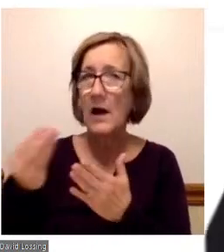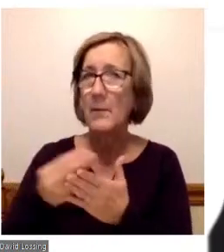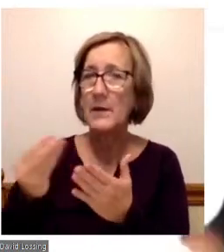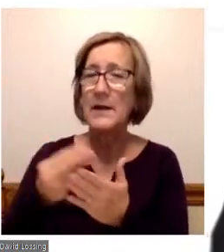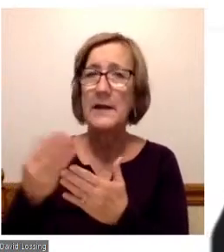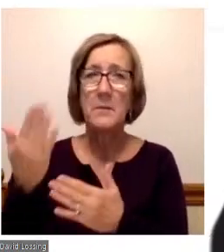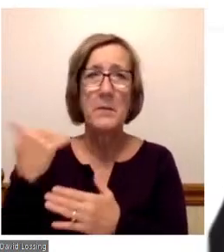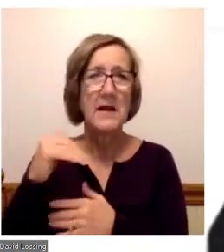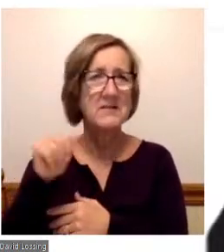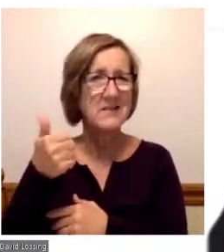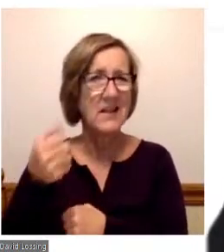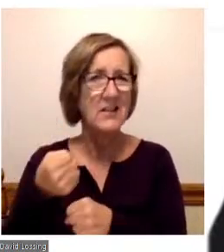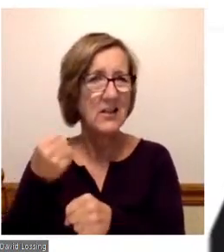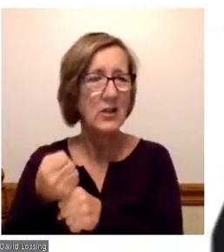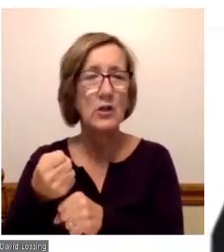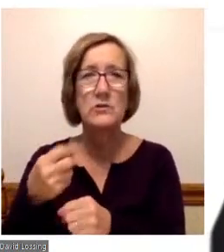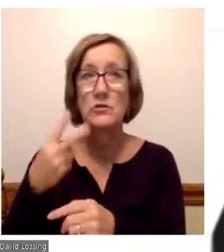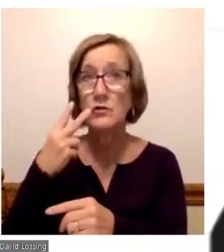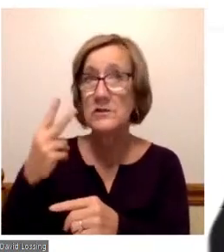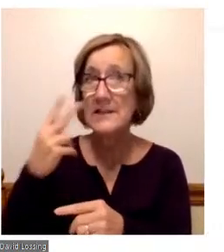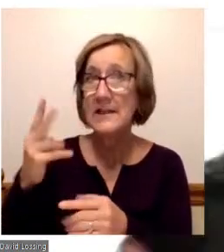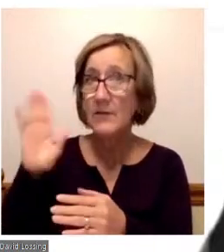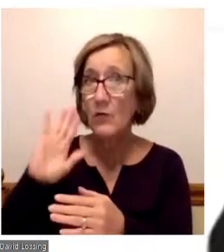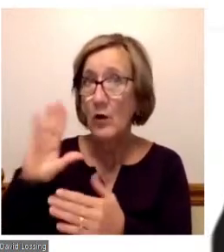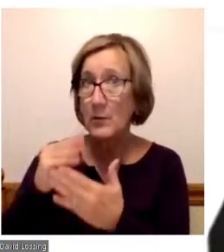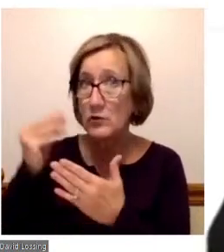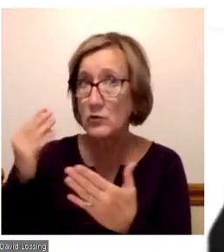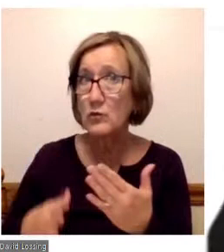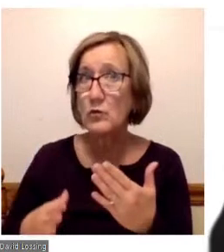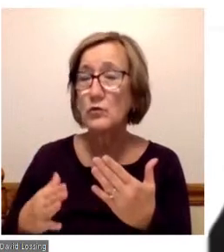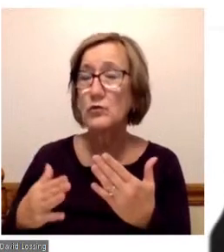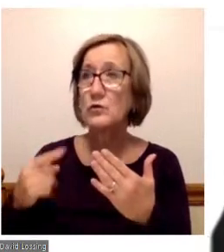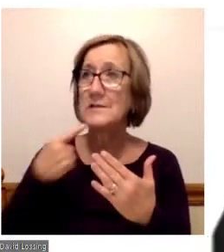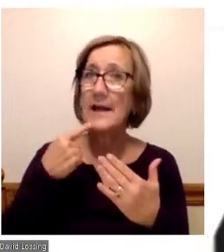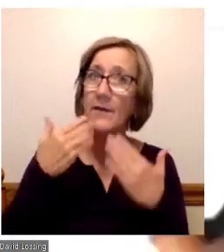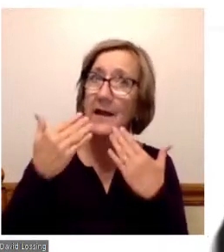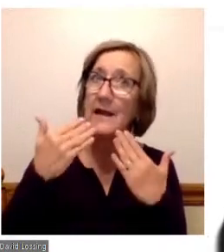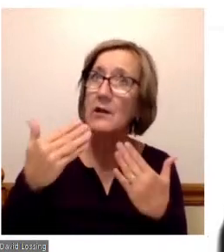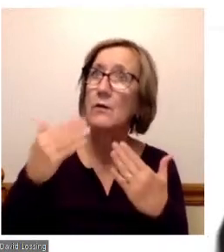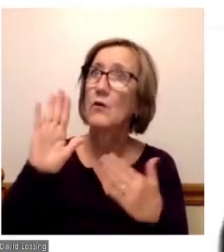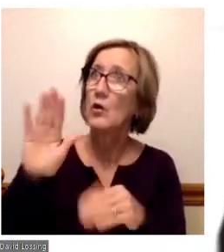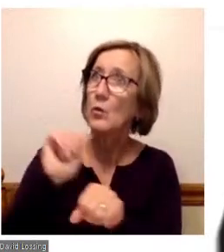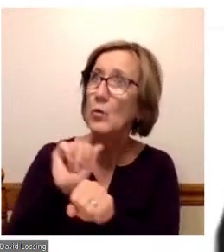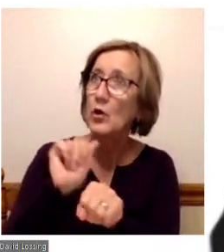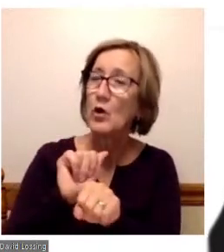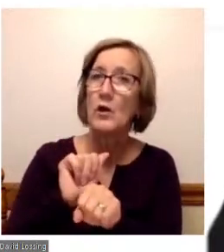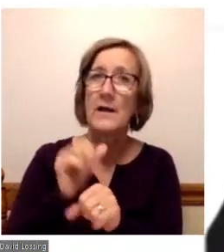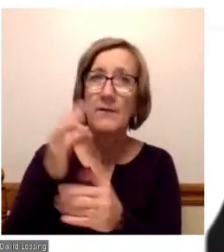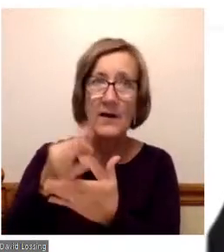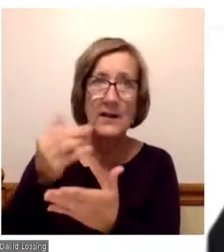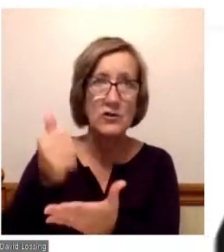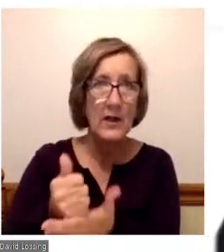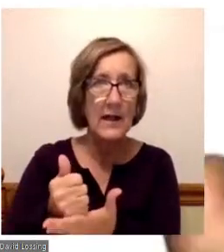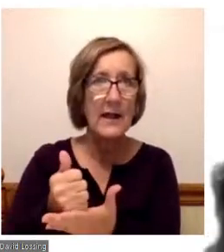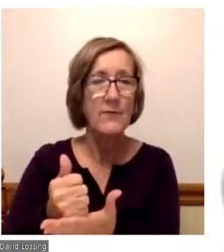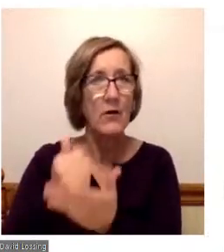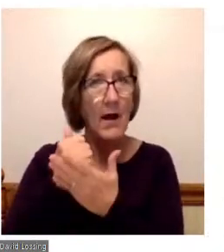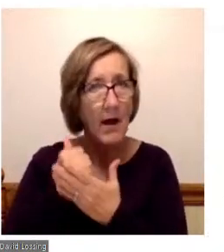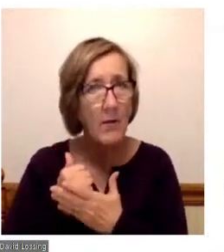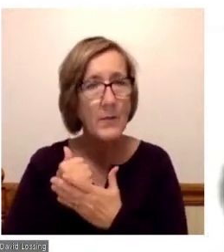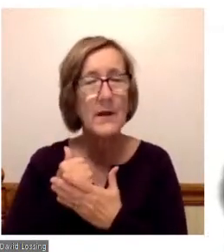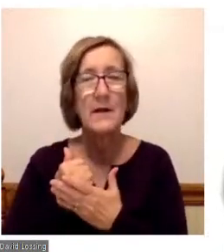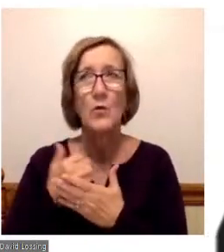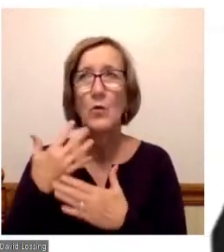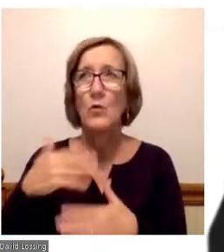And she runs into former students who basically thank her for all the work she did, especially in the financial aid, for helping them